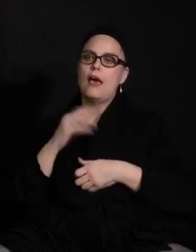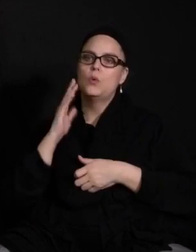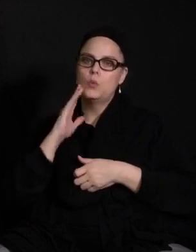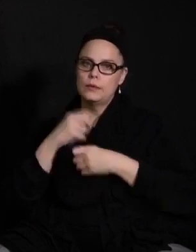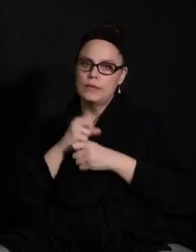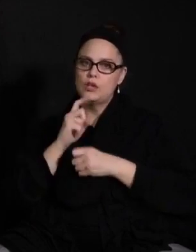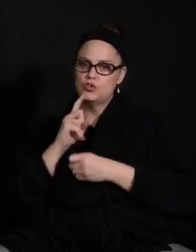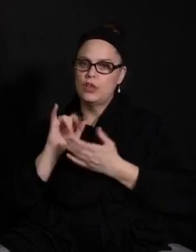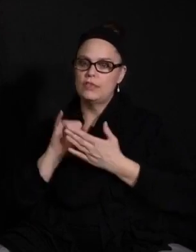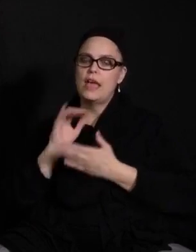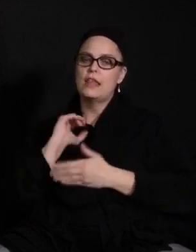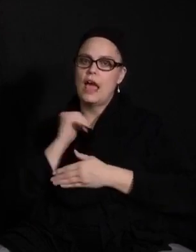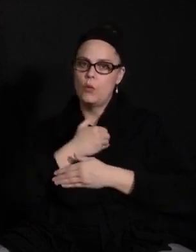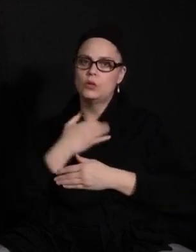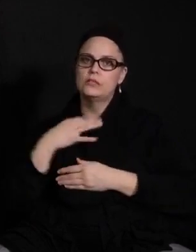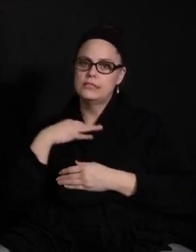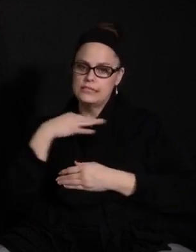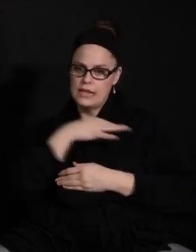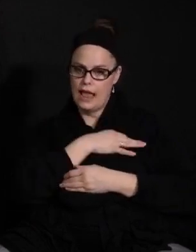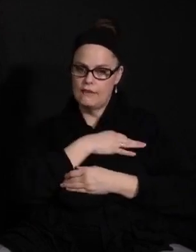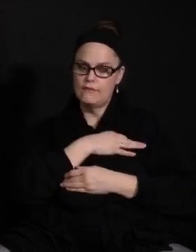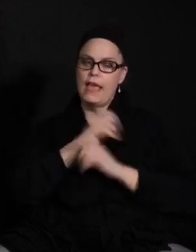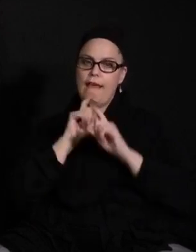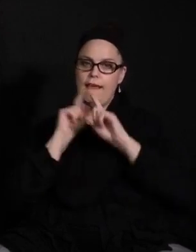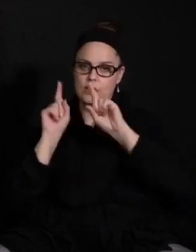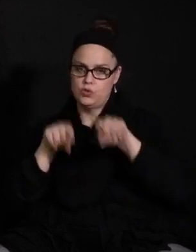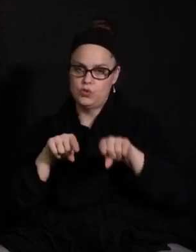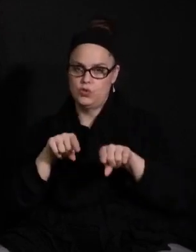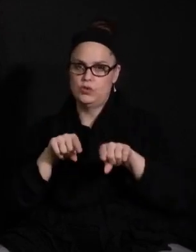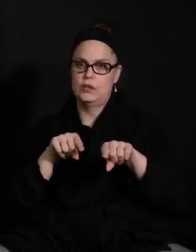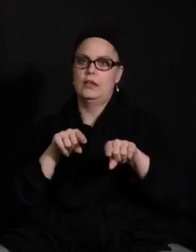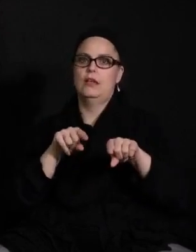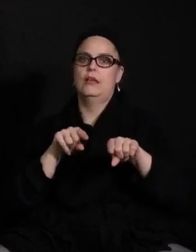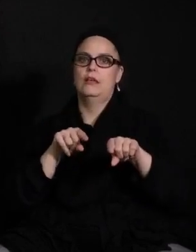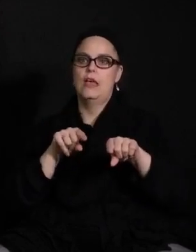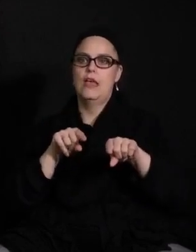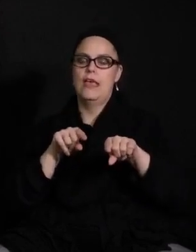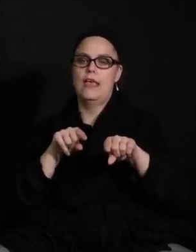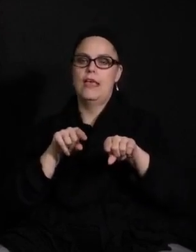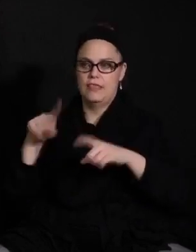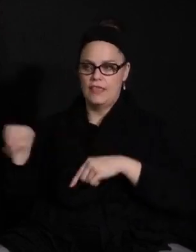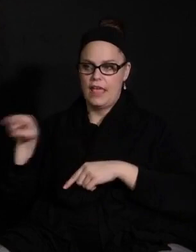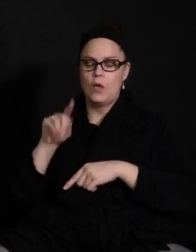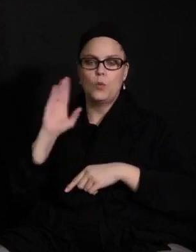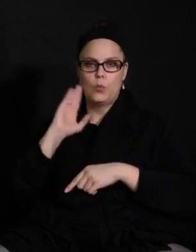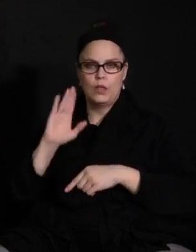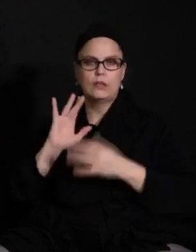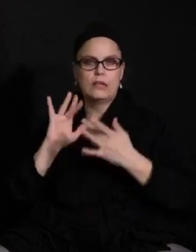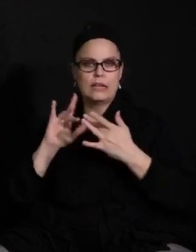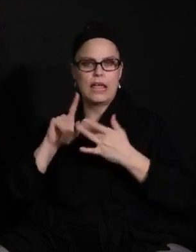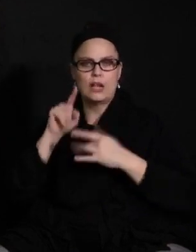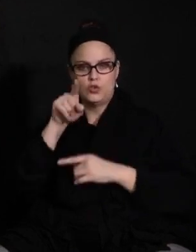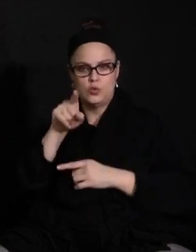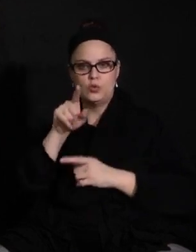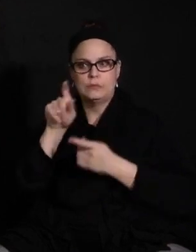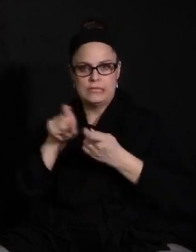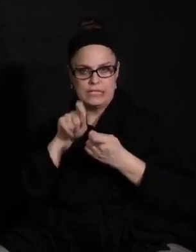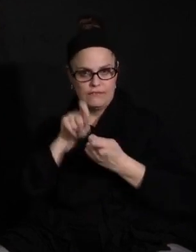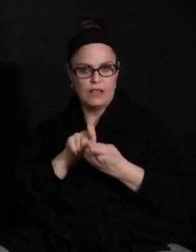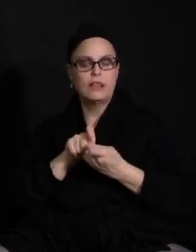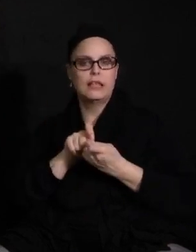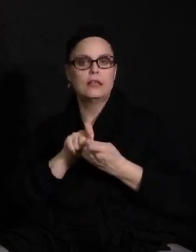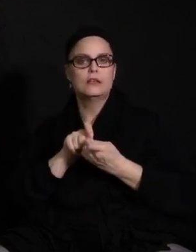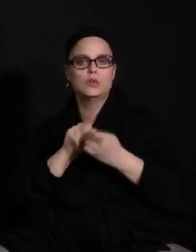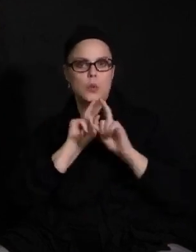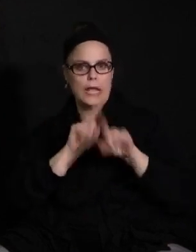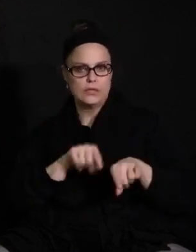ensure that our staff answer these and respond back to you personally with many of them. A few that